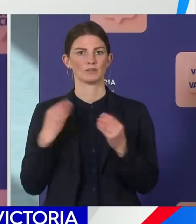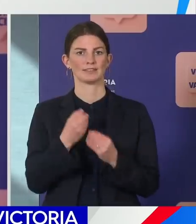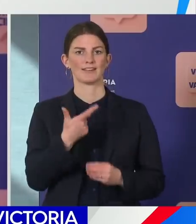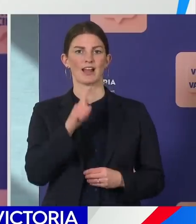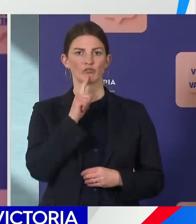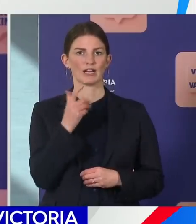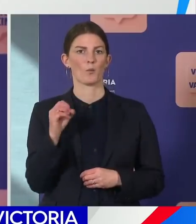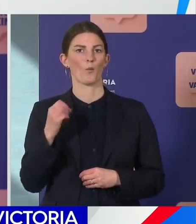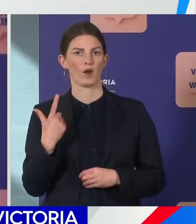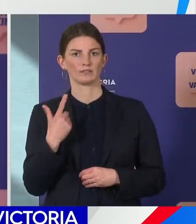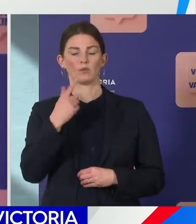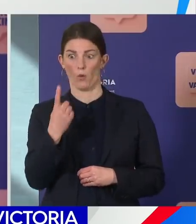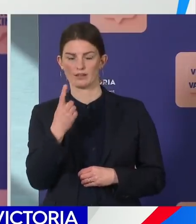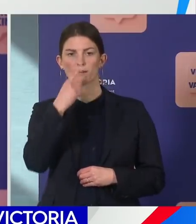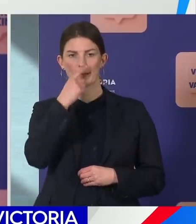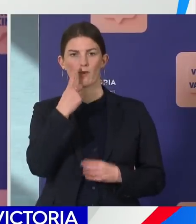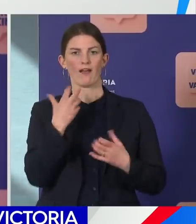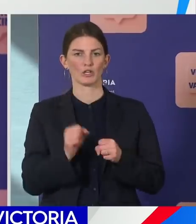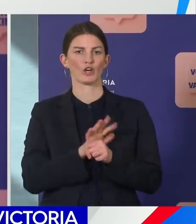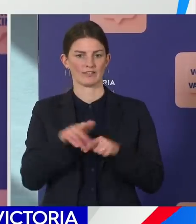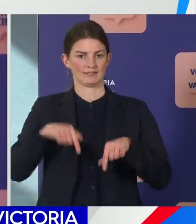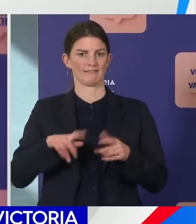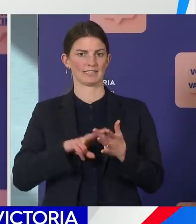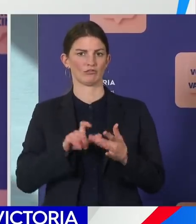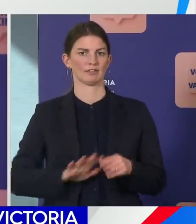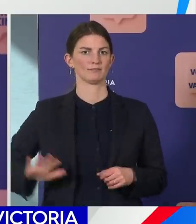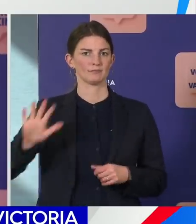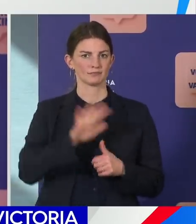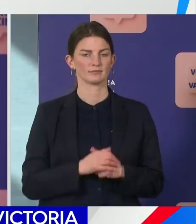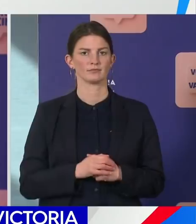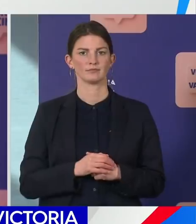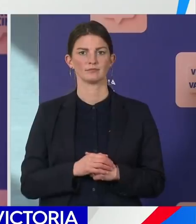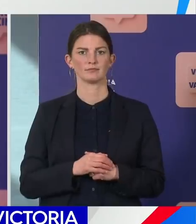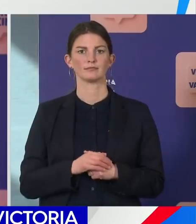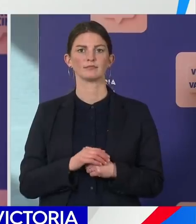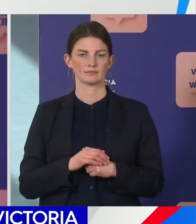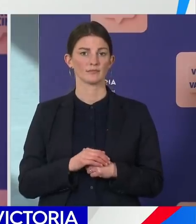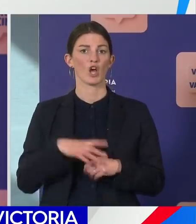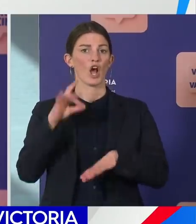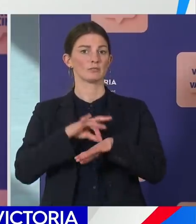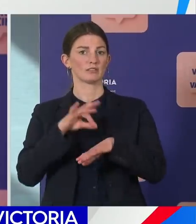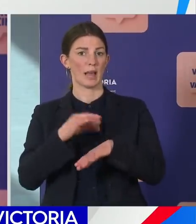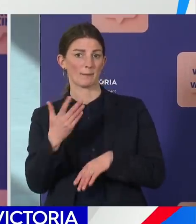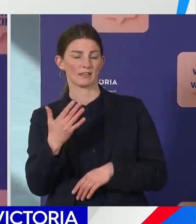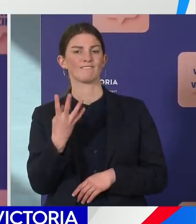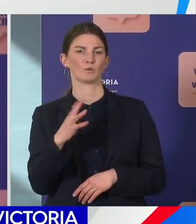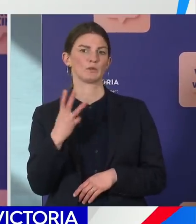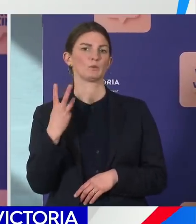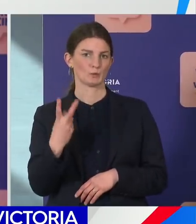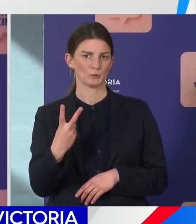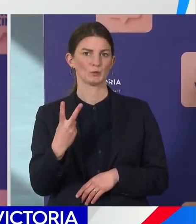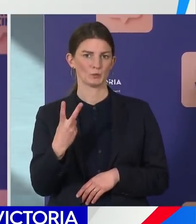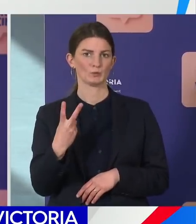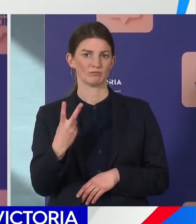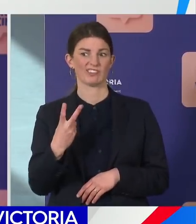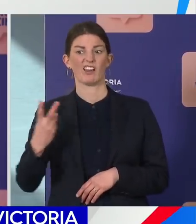cases of Covid in Victoria. The Minister has gone through those in hospital, 42 Victorians in hospital, 13 of those are in